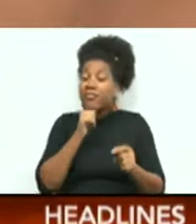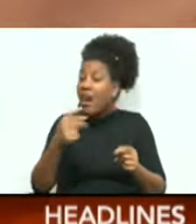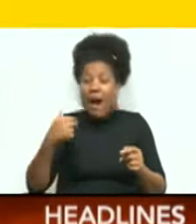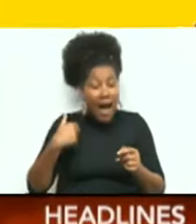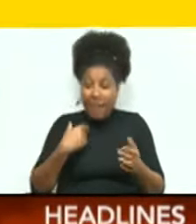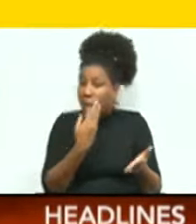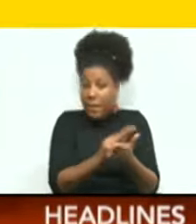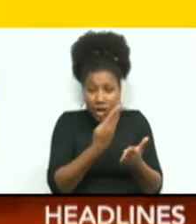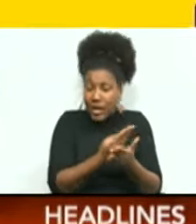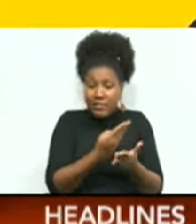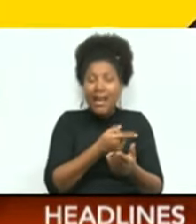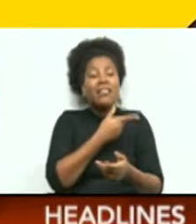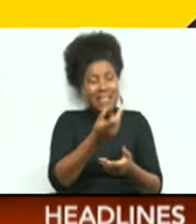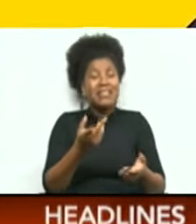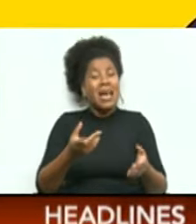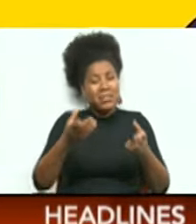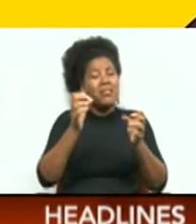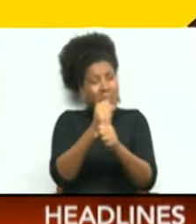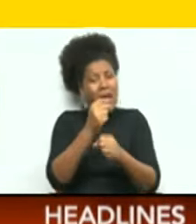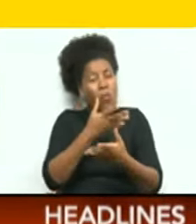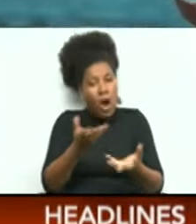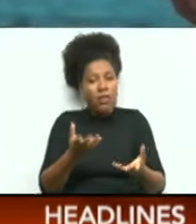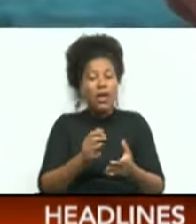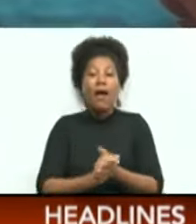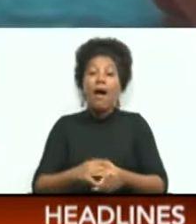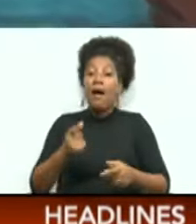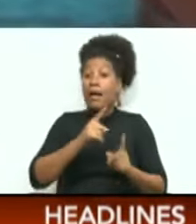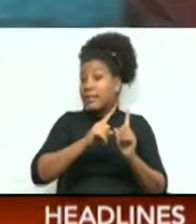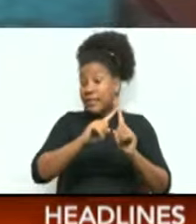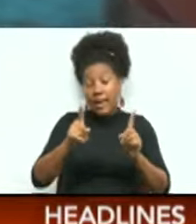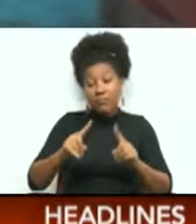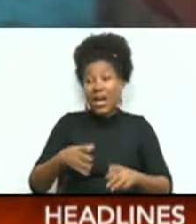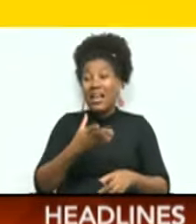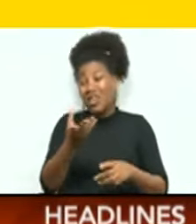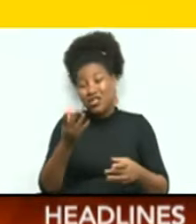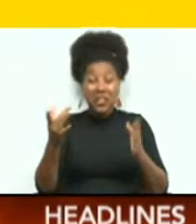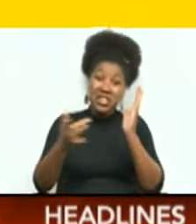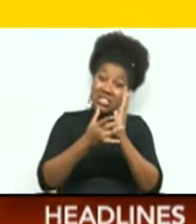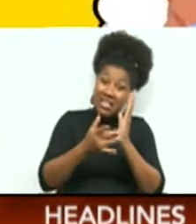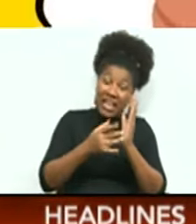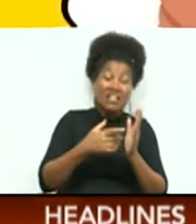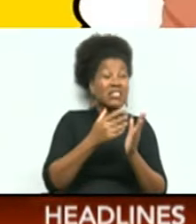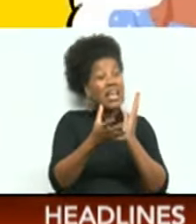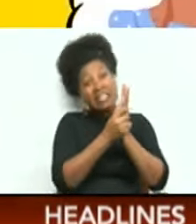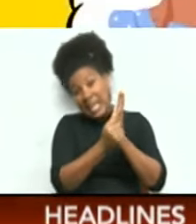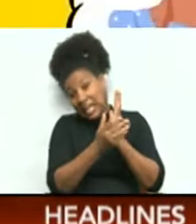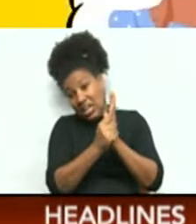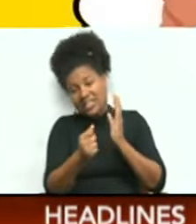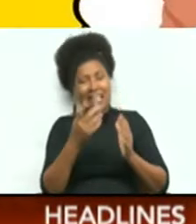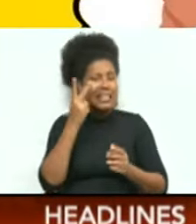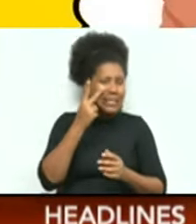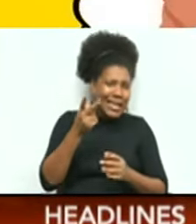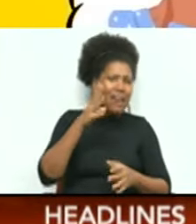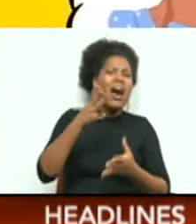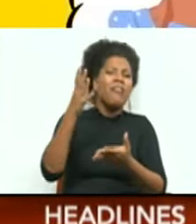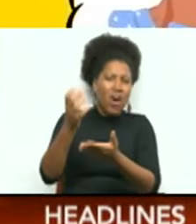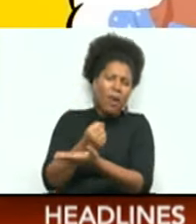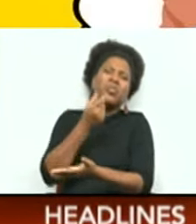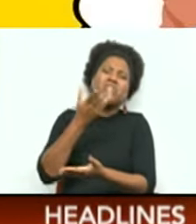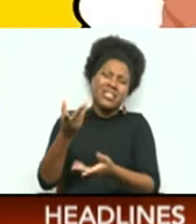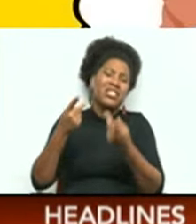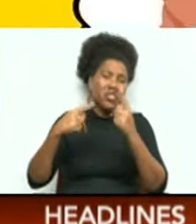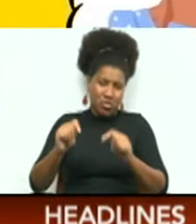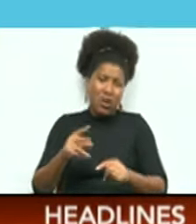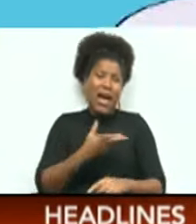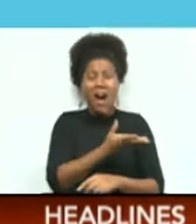one. 2. Diversify your income. Take inventory of your skills and consider if there's an opportunity to start your next side hustle.